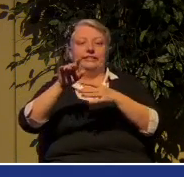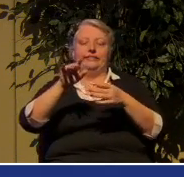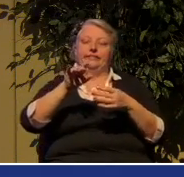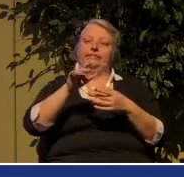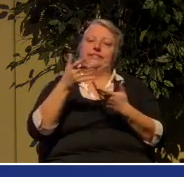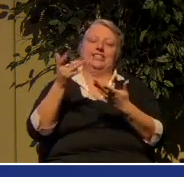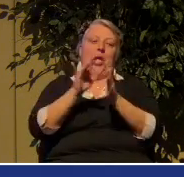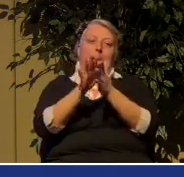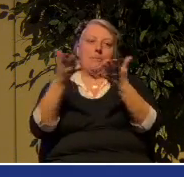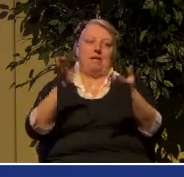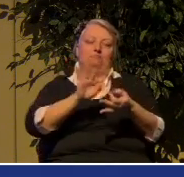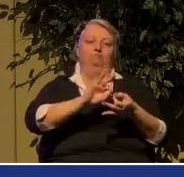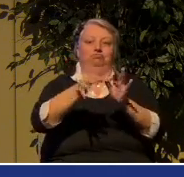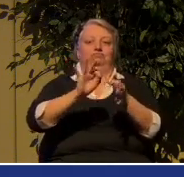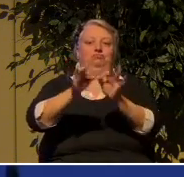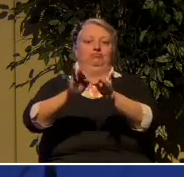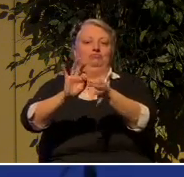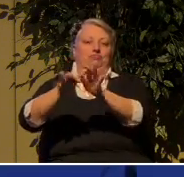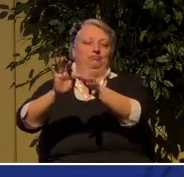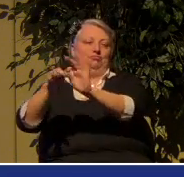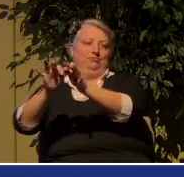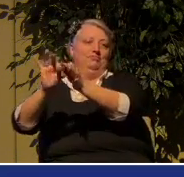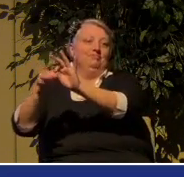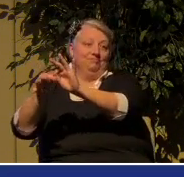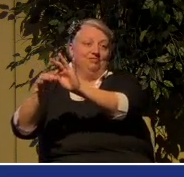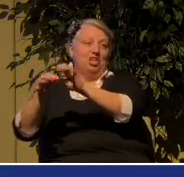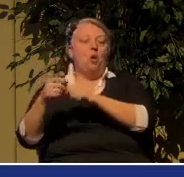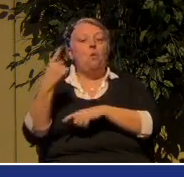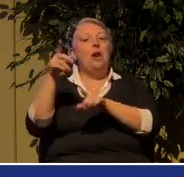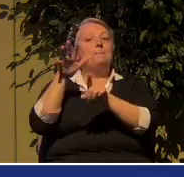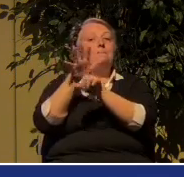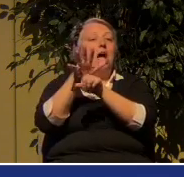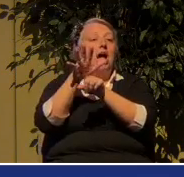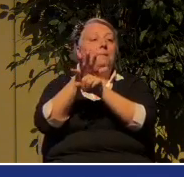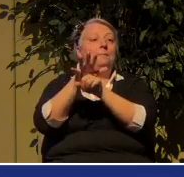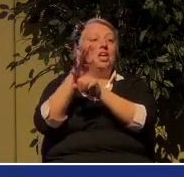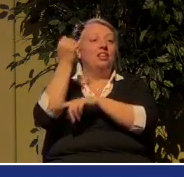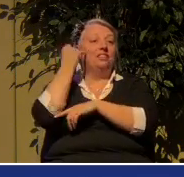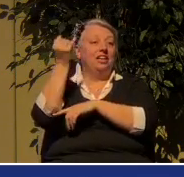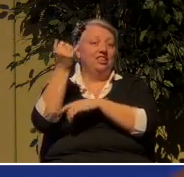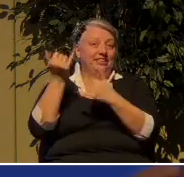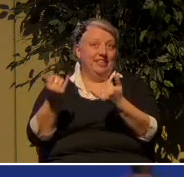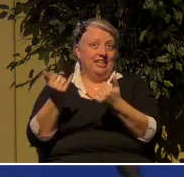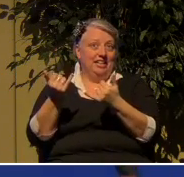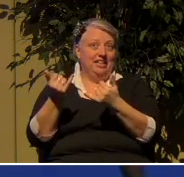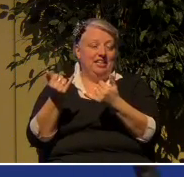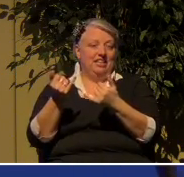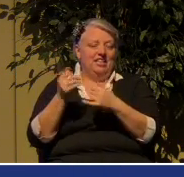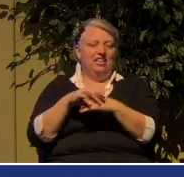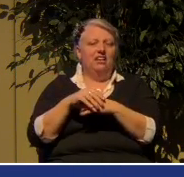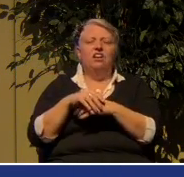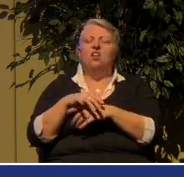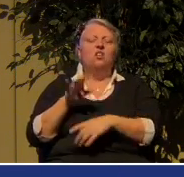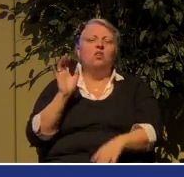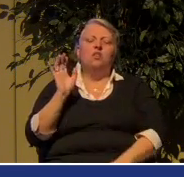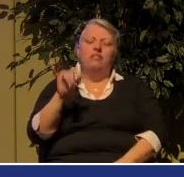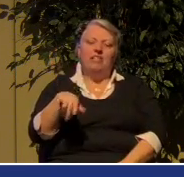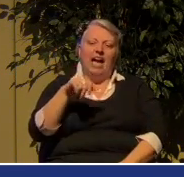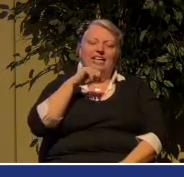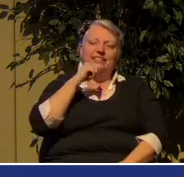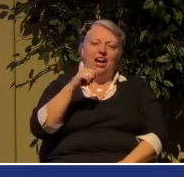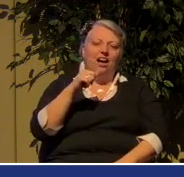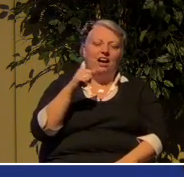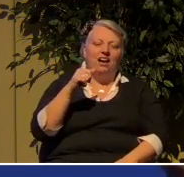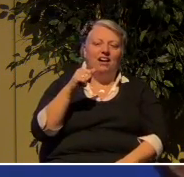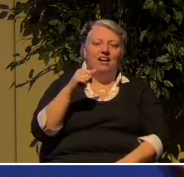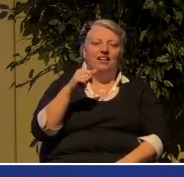Scripture. And so one of the popular theories today is that that wasn't a creation ordinance